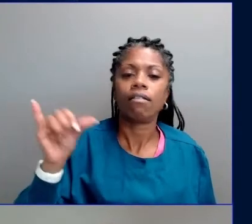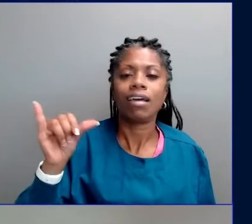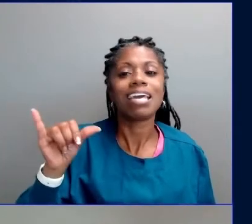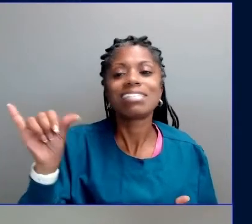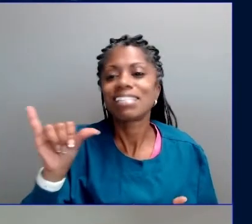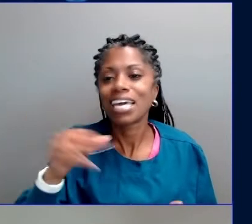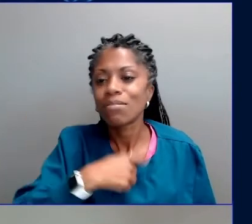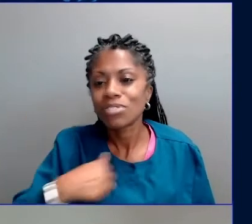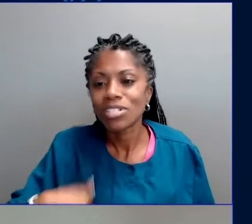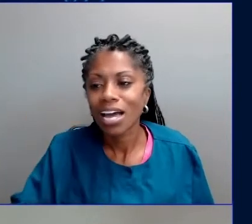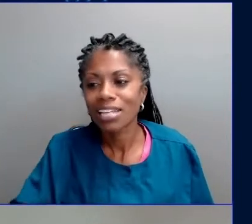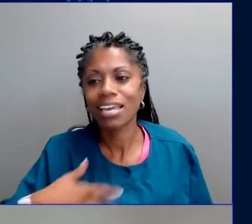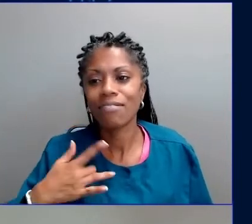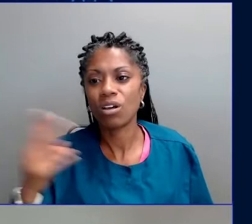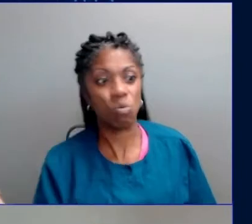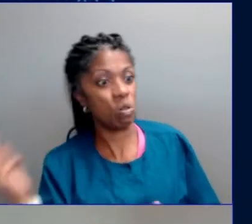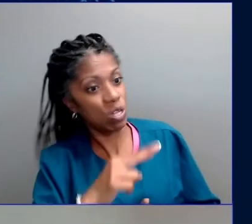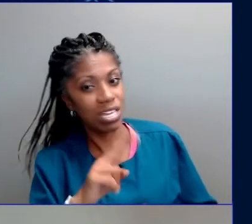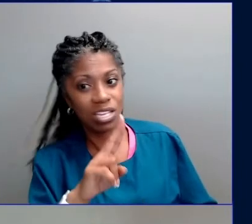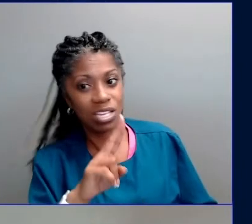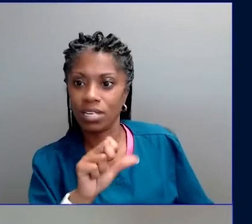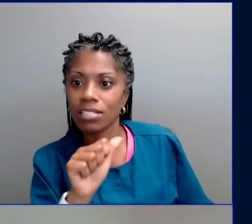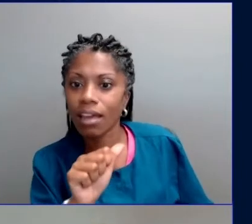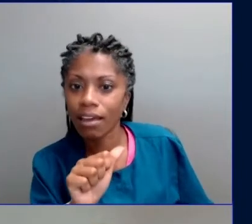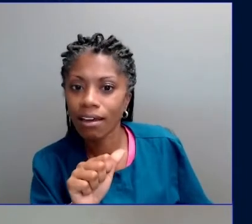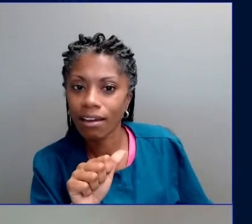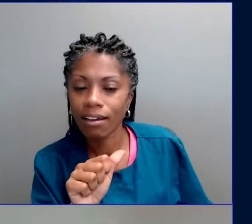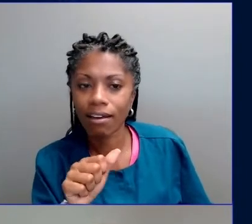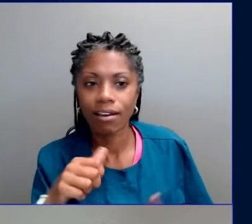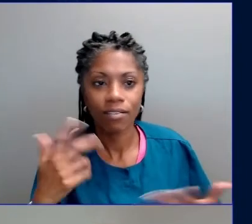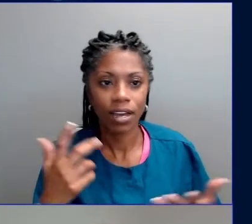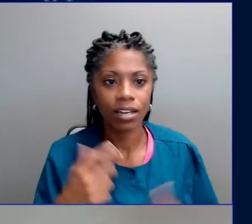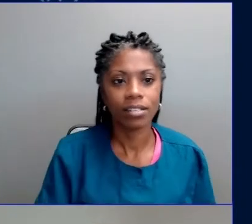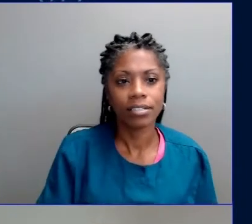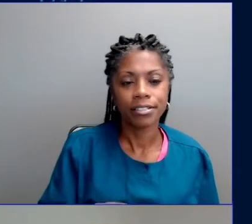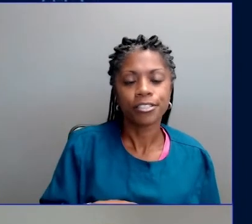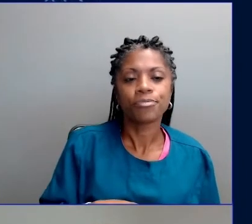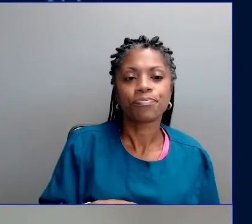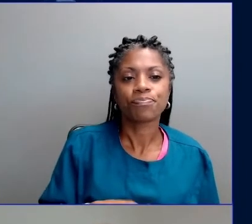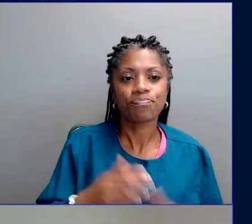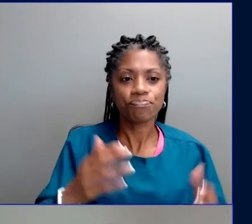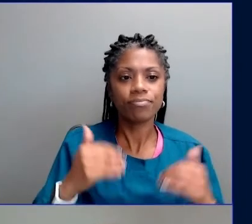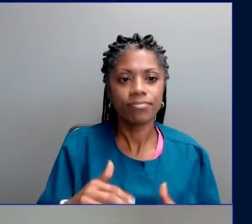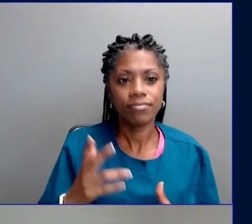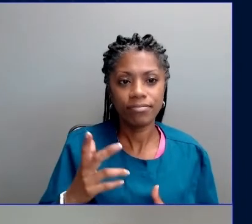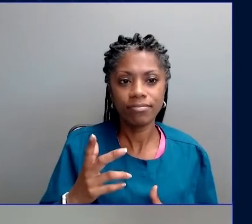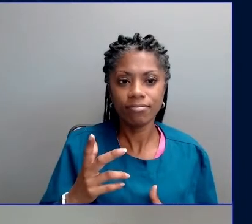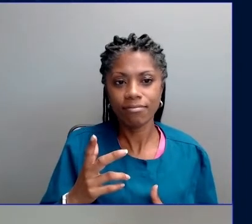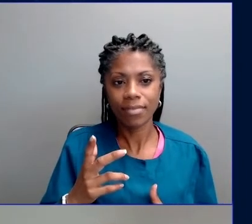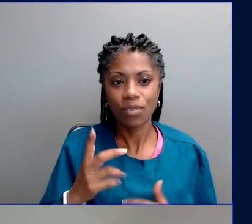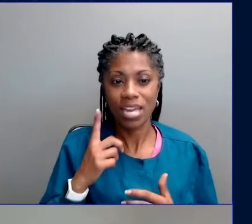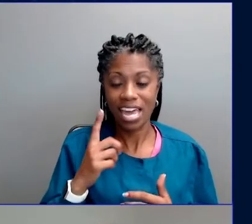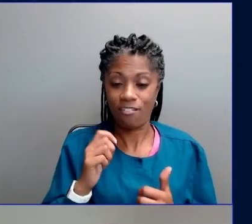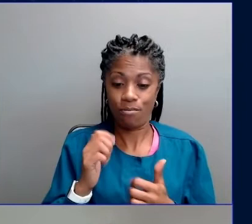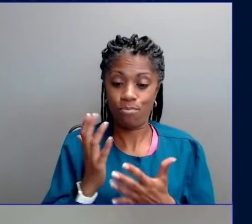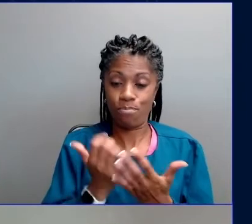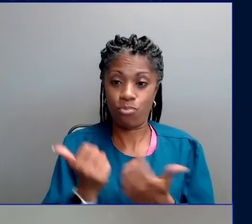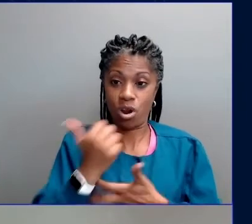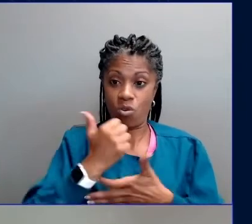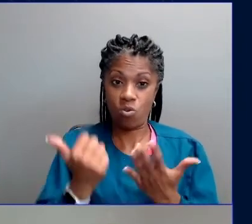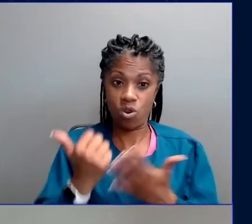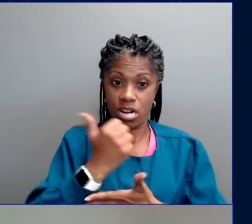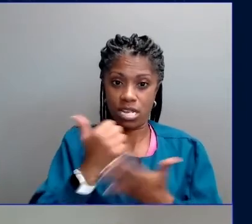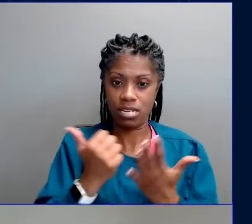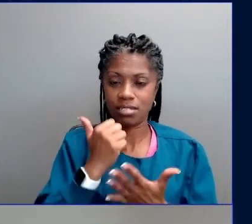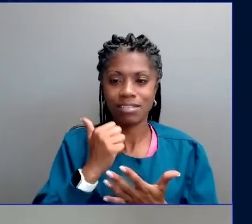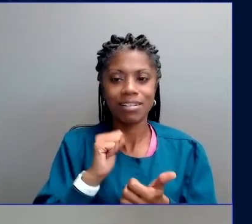countries, they're saying, we're just trying to feed our families, get water and food. What we lack when it comes to this global